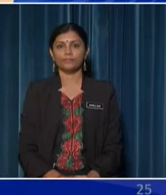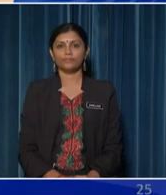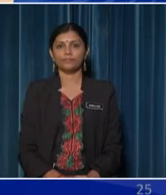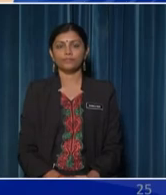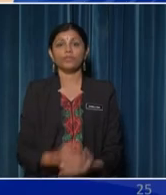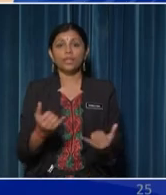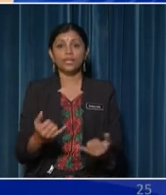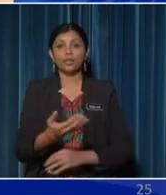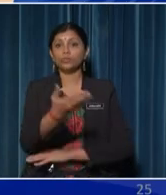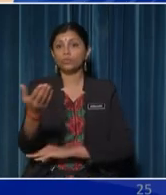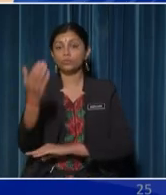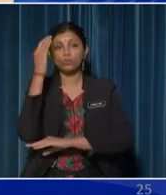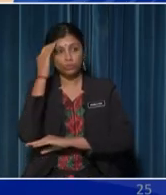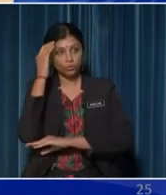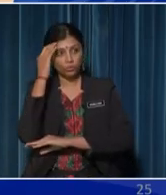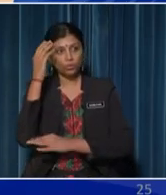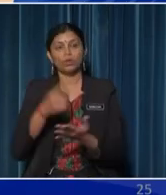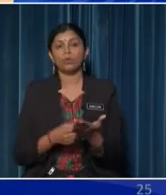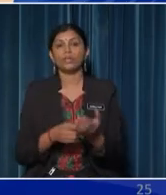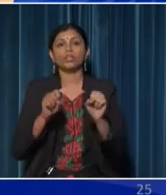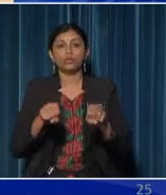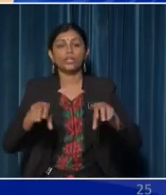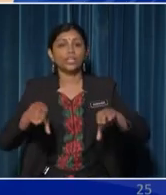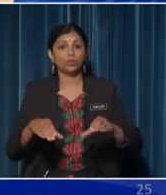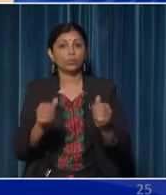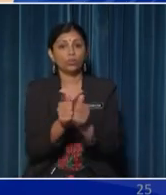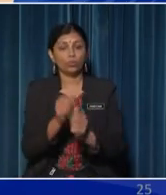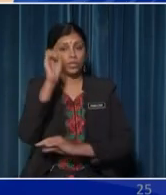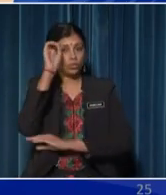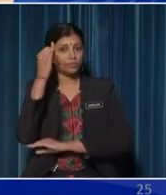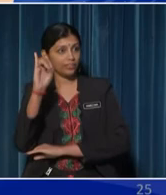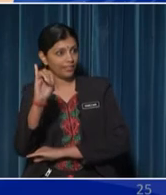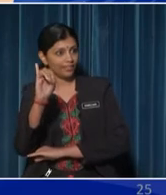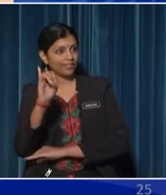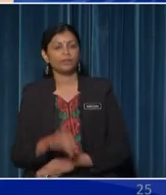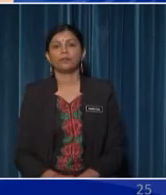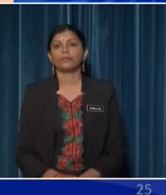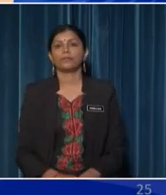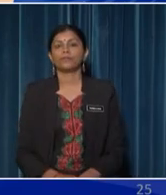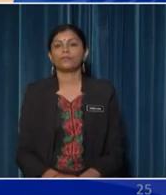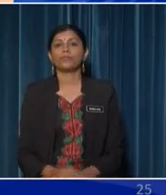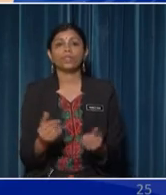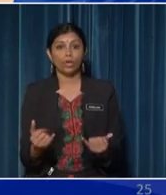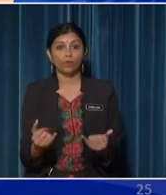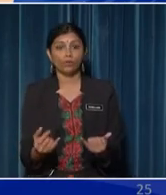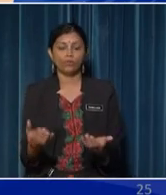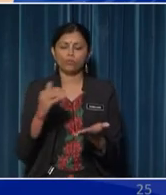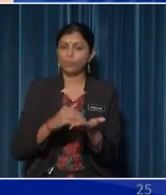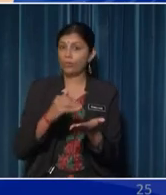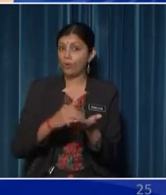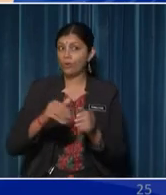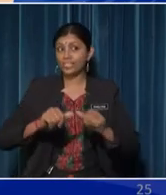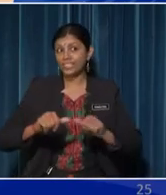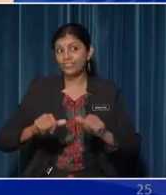Now that you know what you can do with observing However, we have more